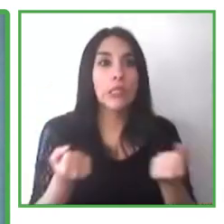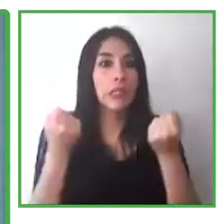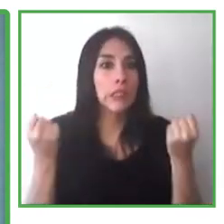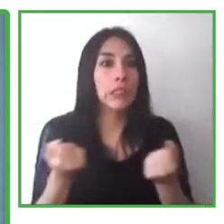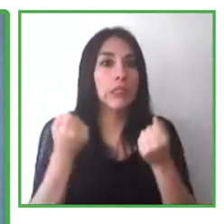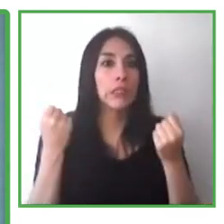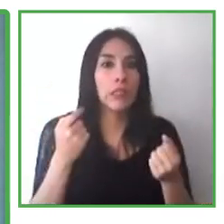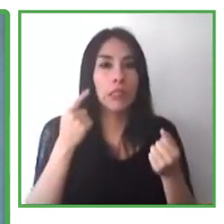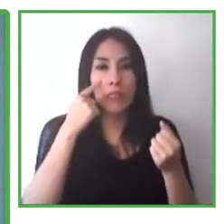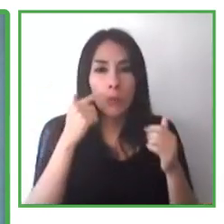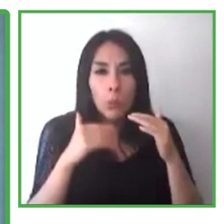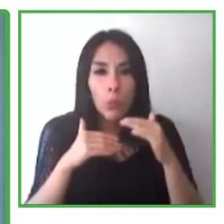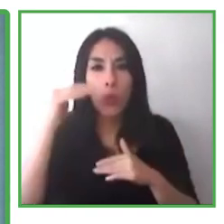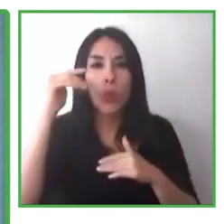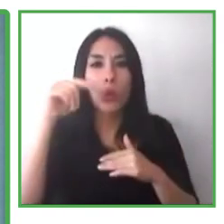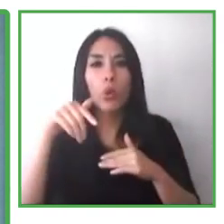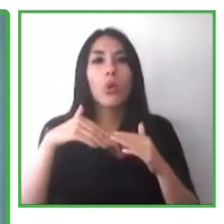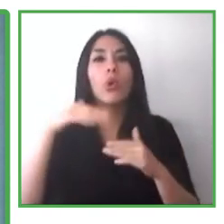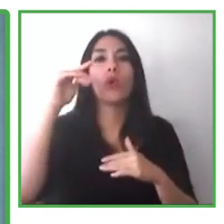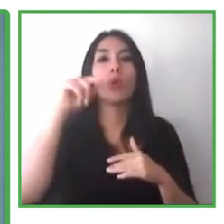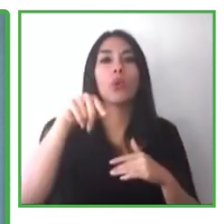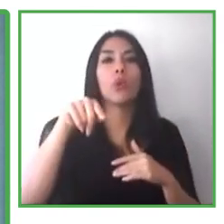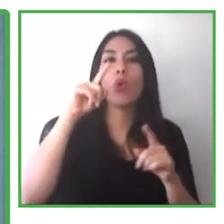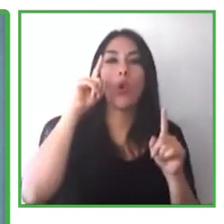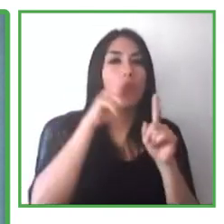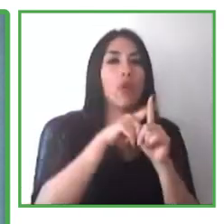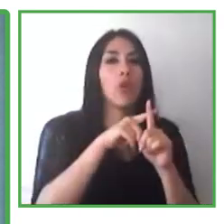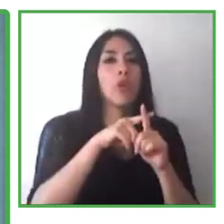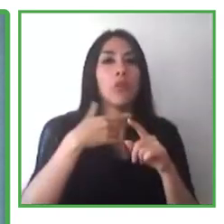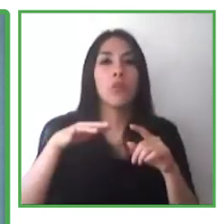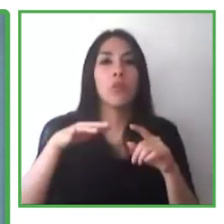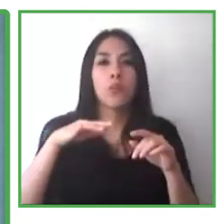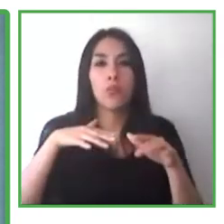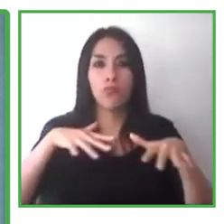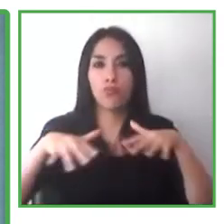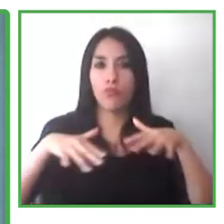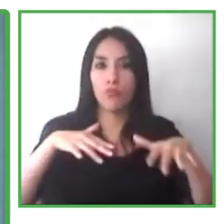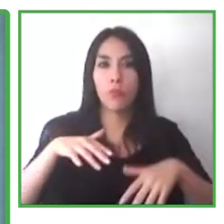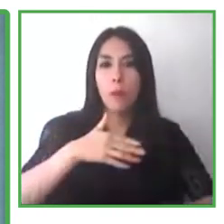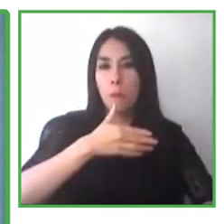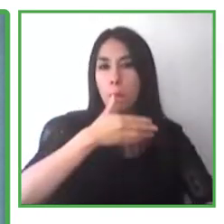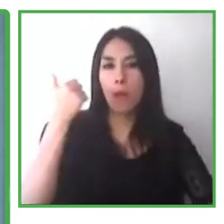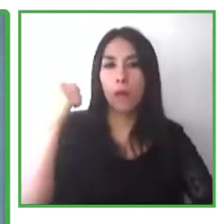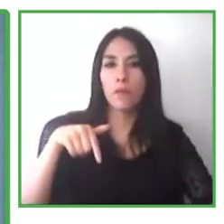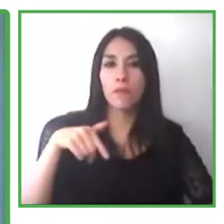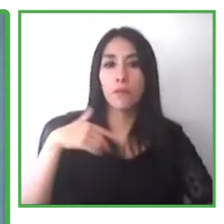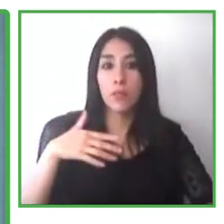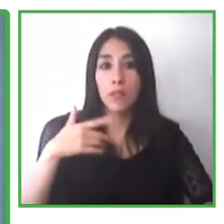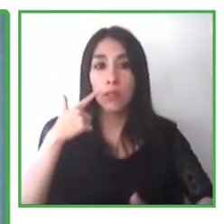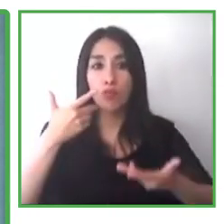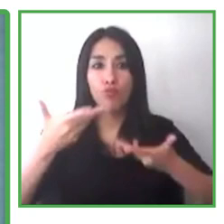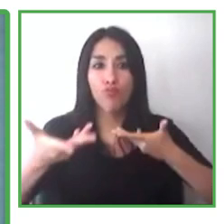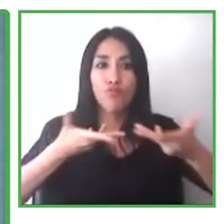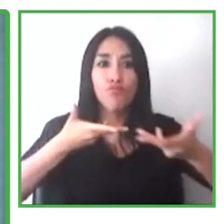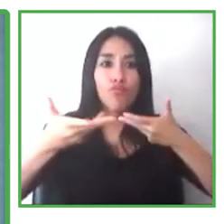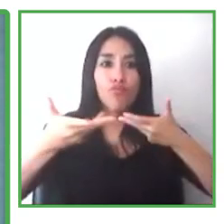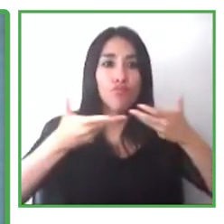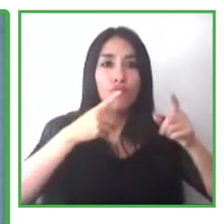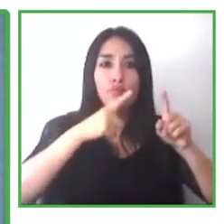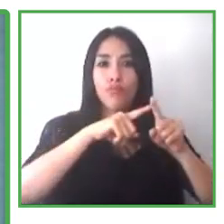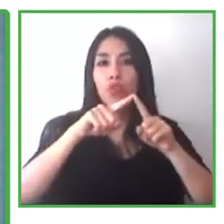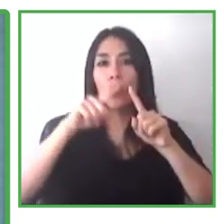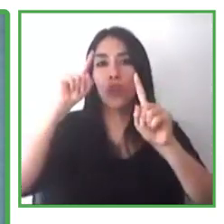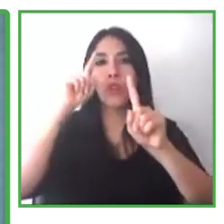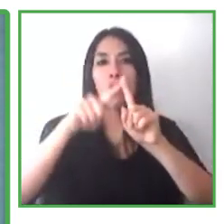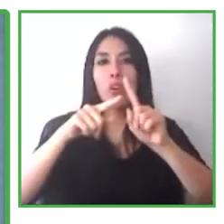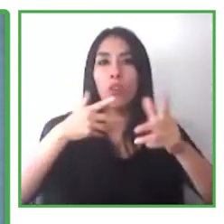possible with other parties with the same goal we have, and we share information, we share tools, we share